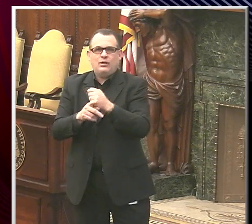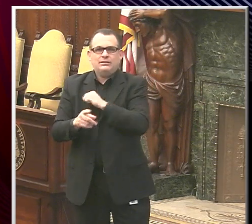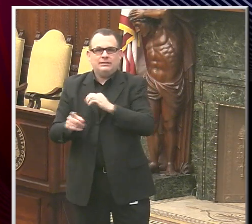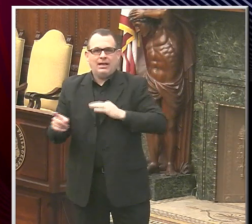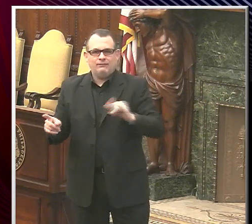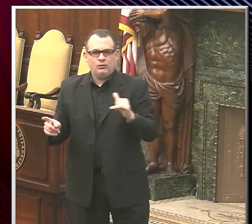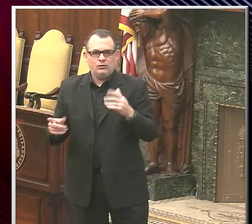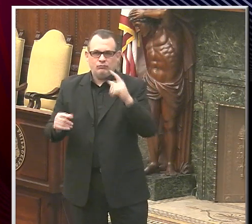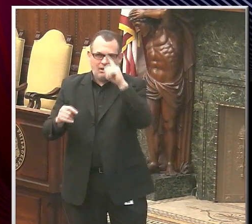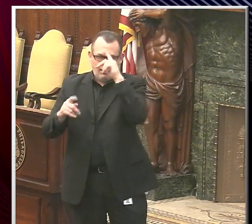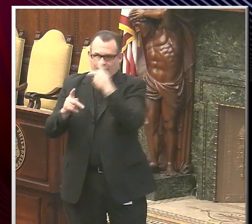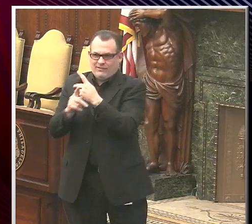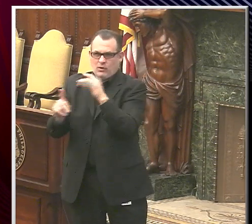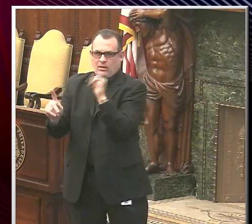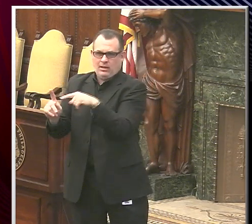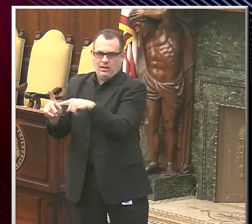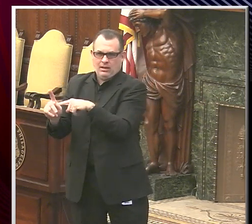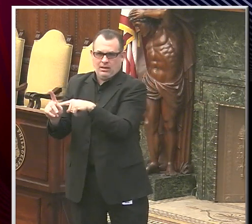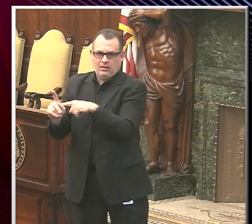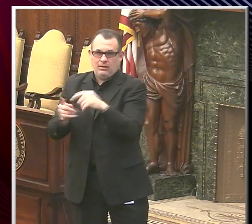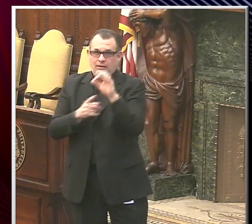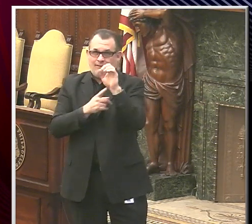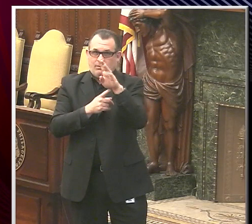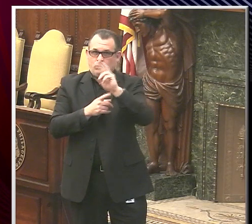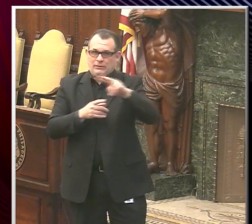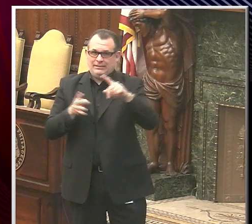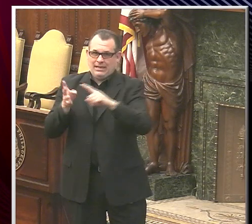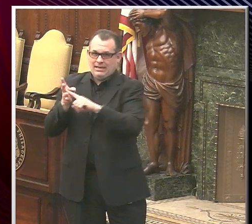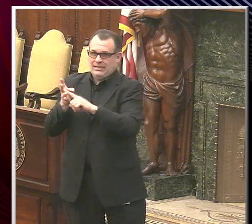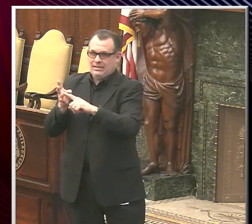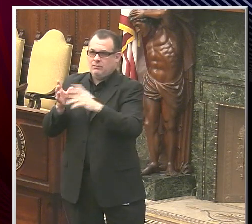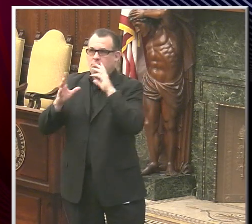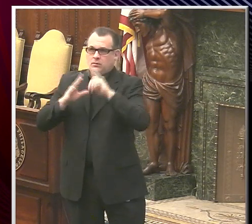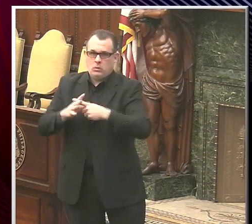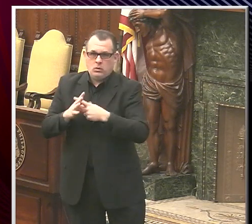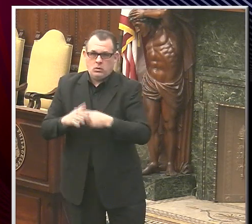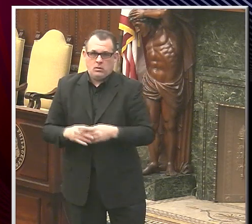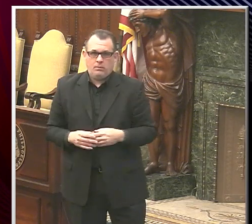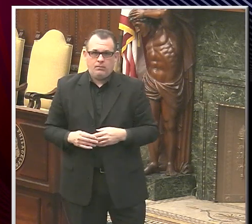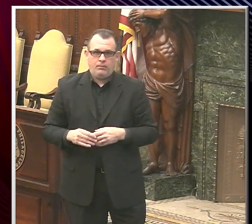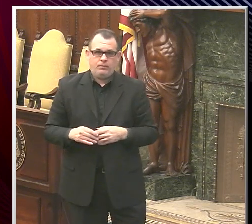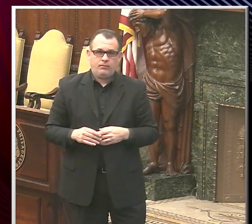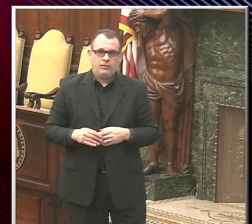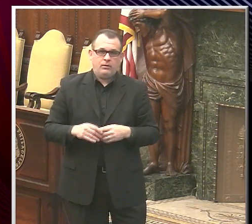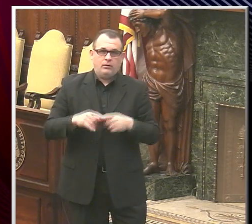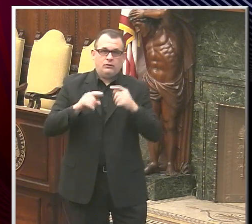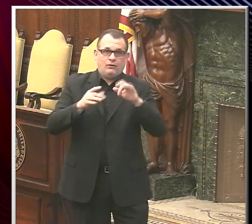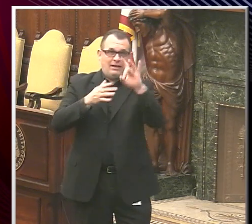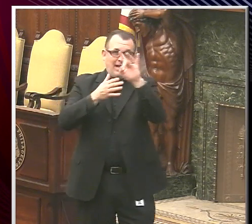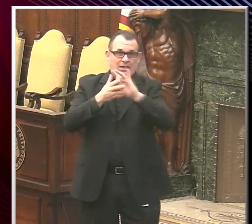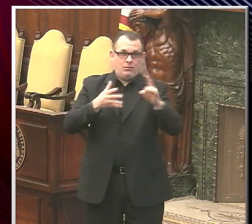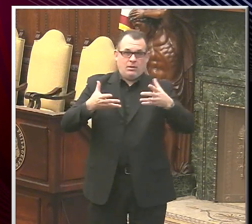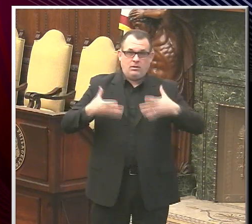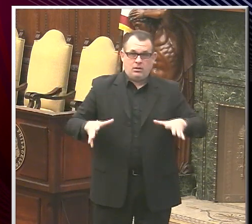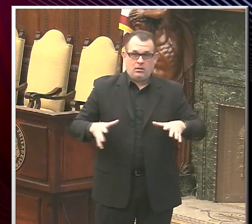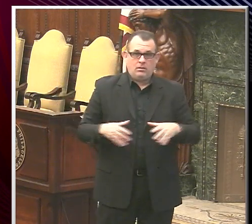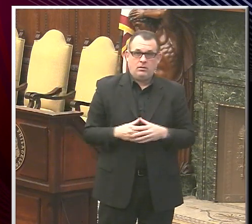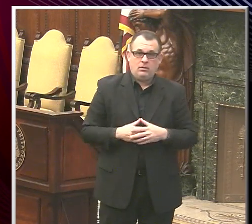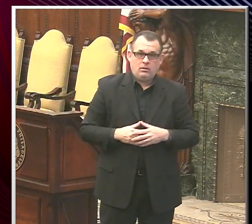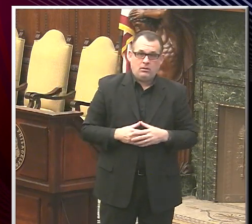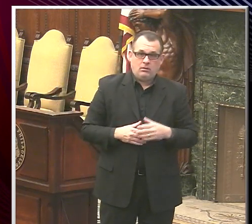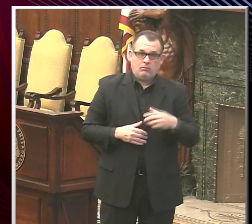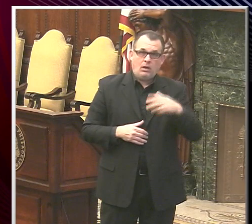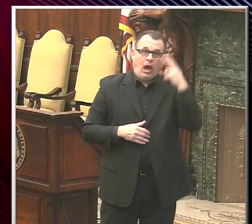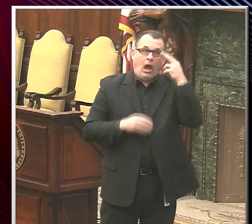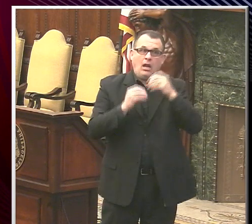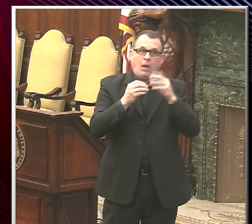This whole plan will start the week of February 22nd. And the goal is to complete it over the course of eight weeks. A large number of people involved, but can't guarantee they'll meet that goal,